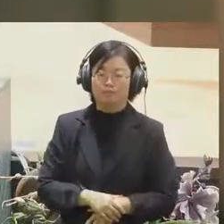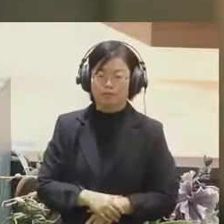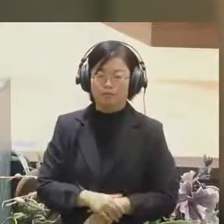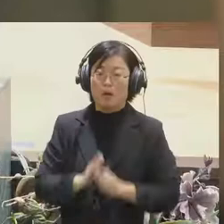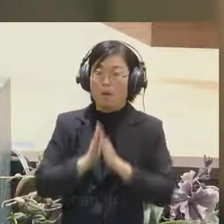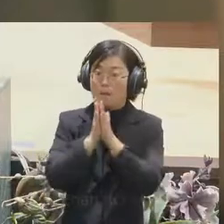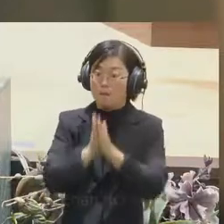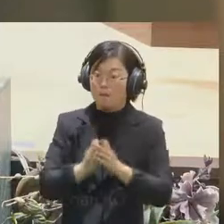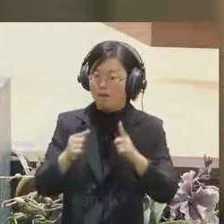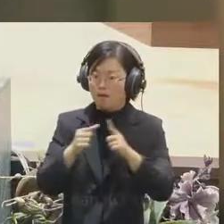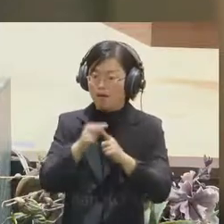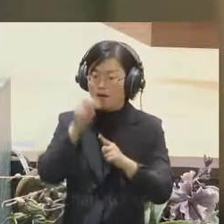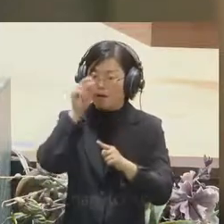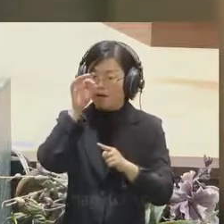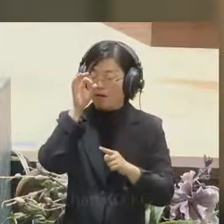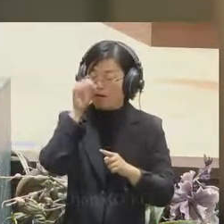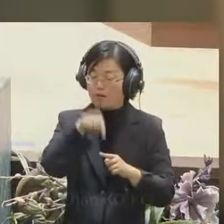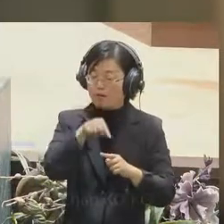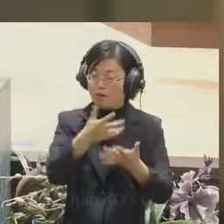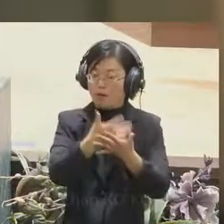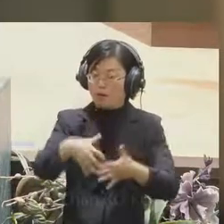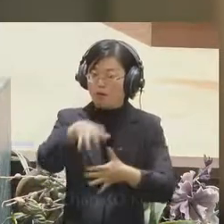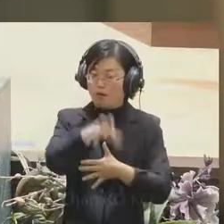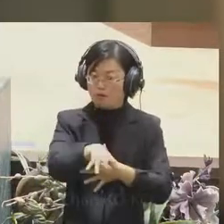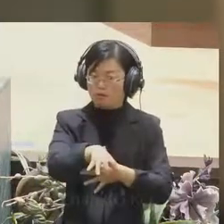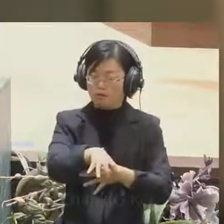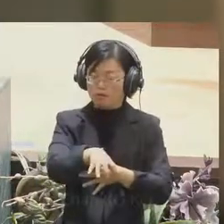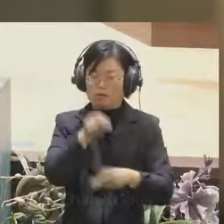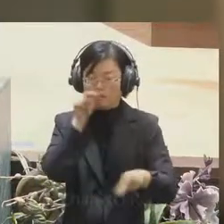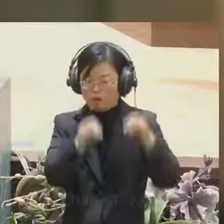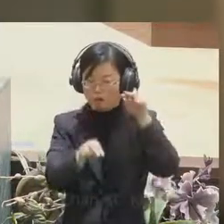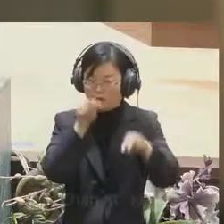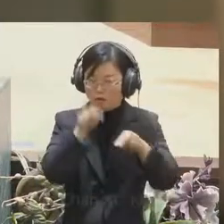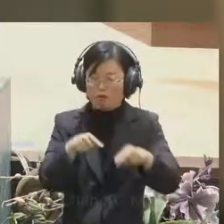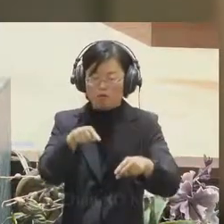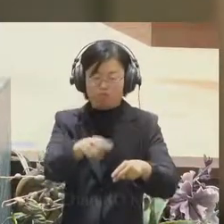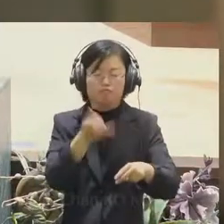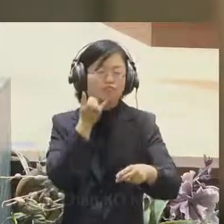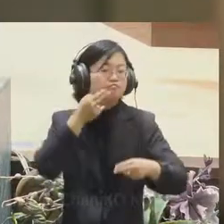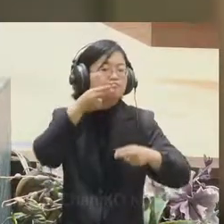audience or dashboard is mainly the decision makers. That is what we wanted to do.